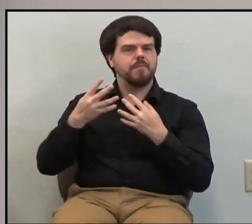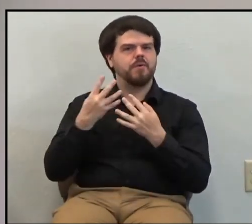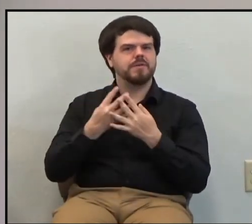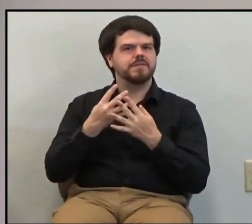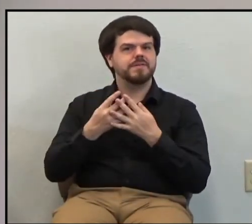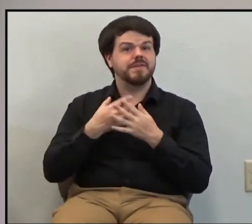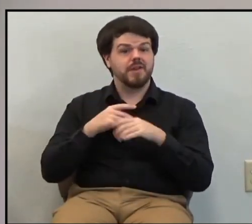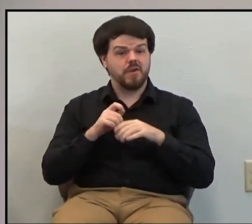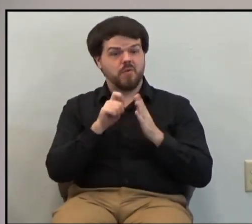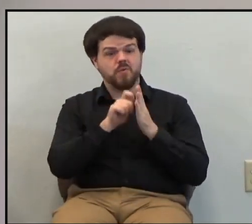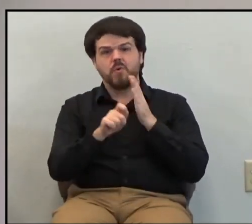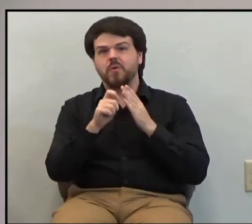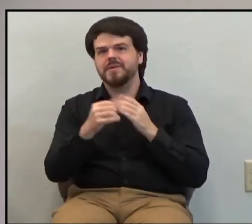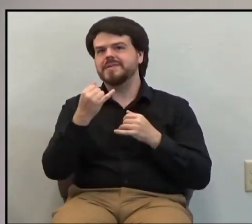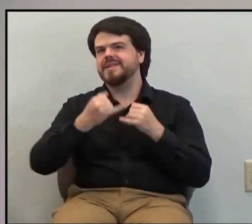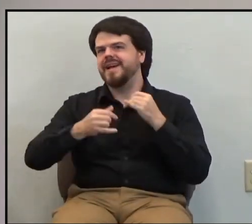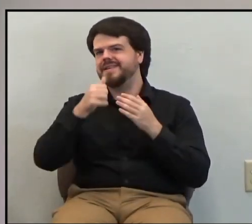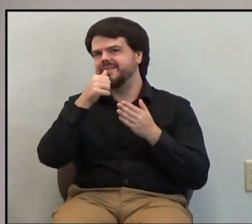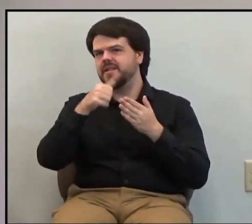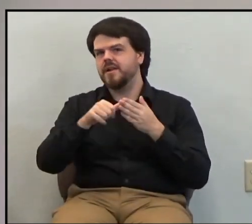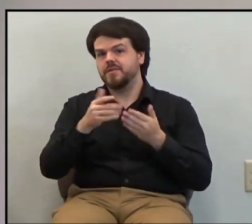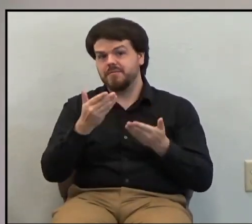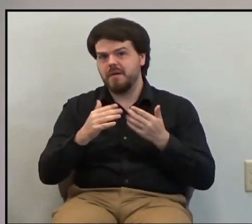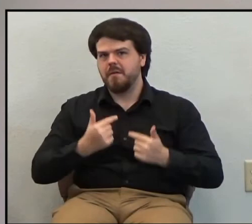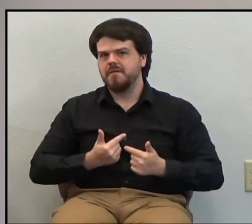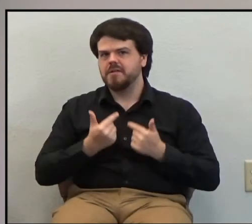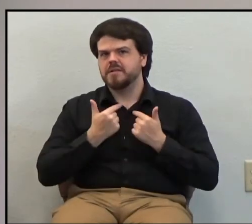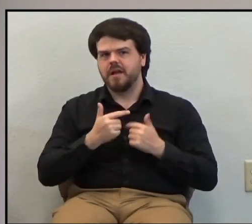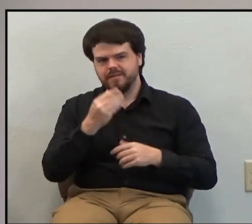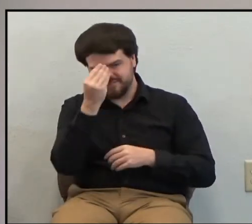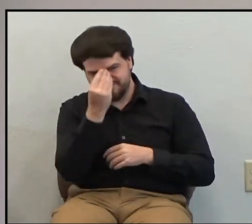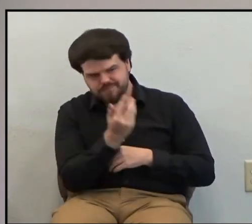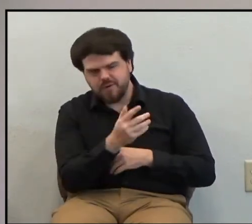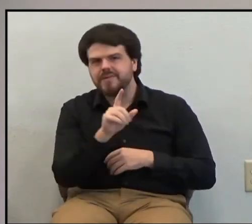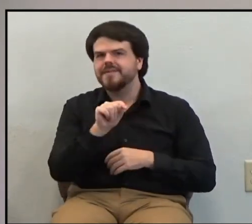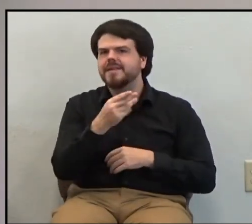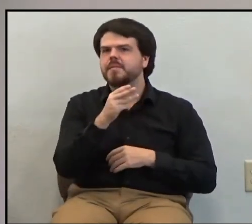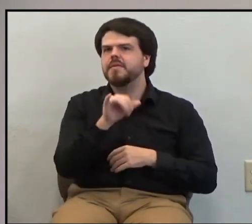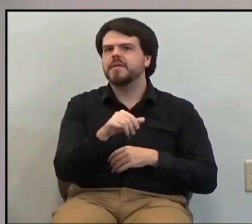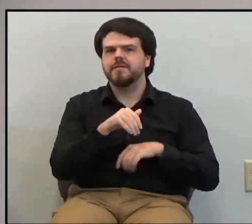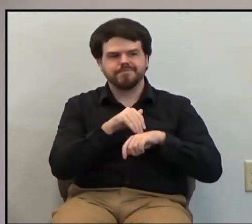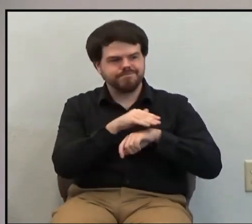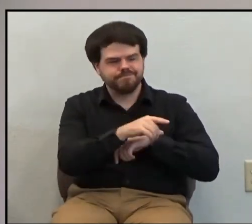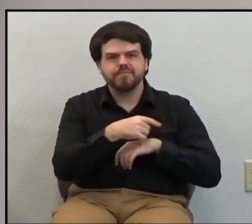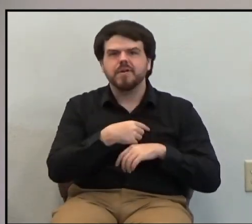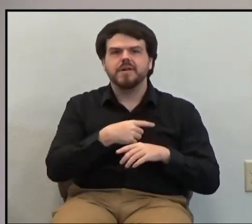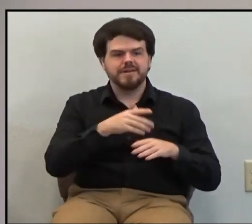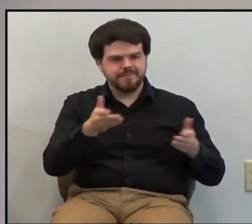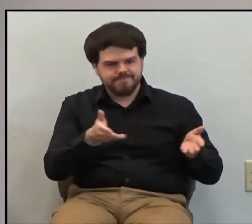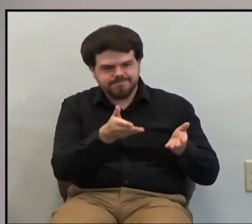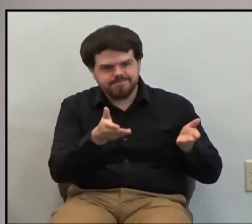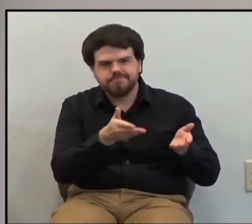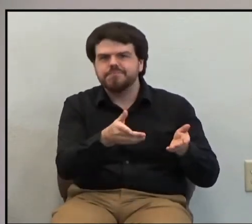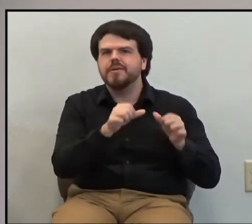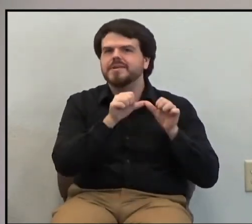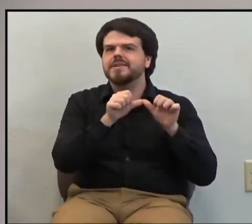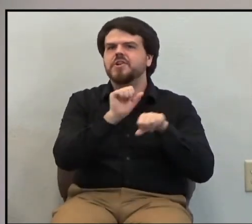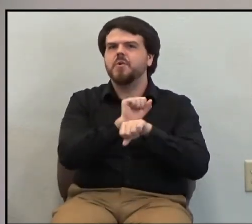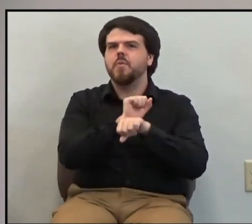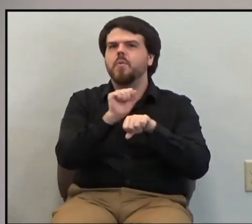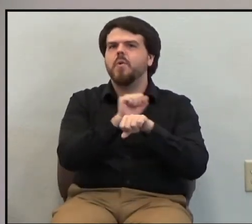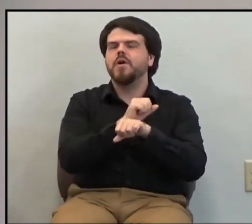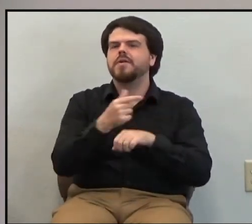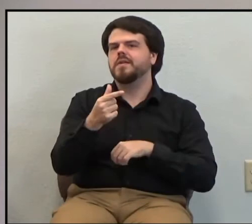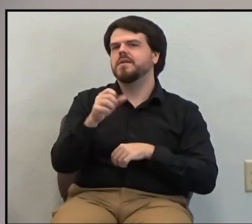letter of his life. He urged Timothy to carry on the work of the gospel and to